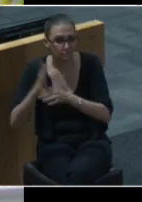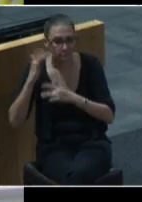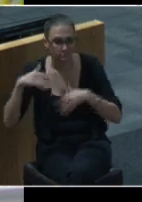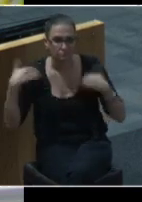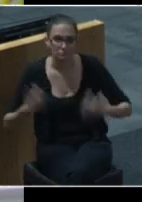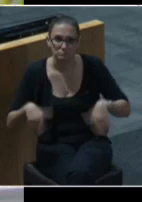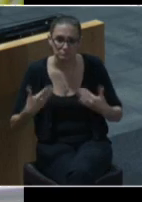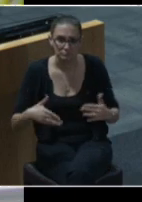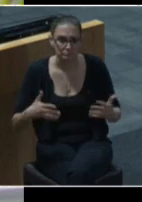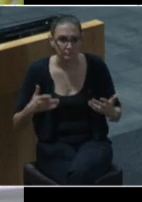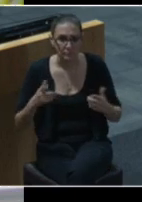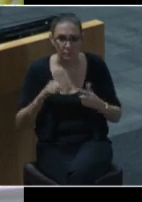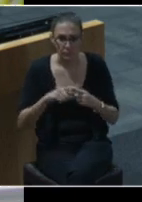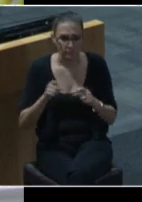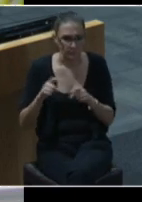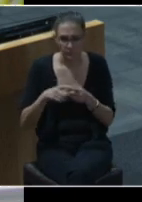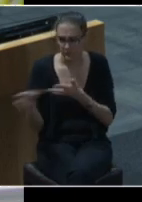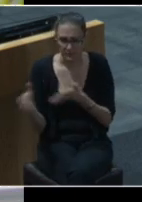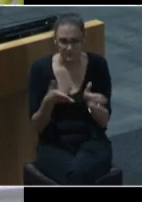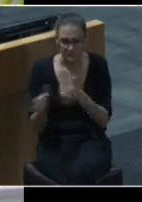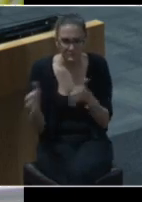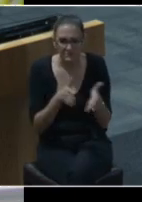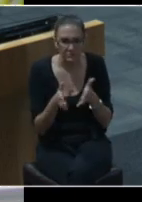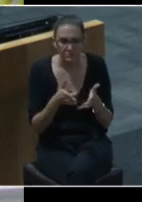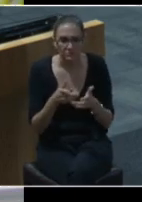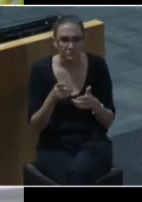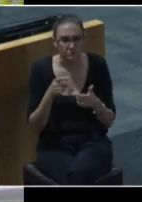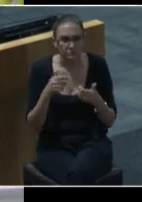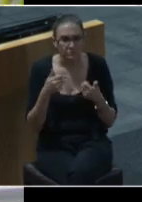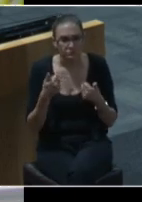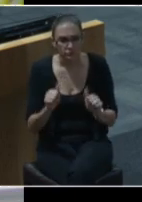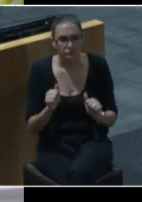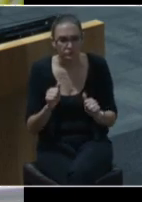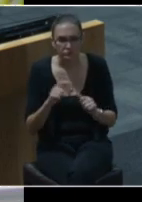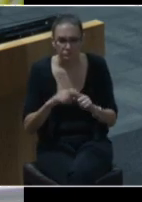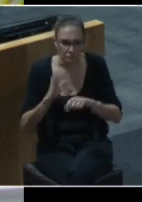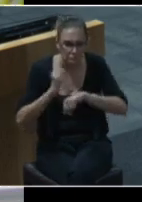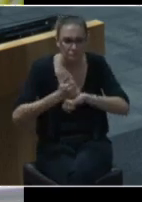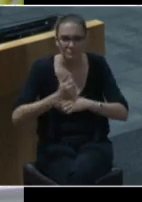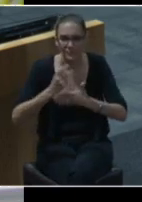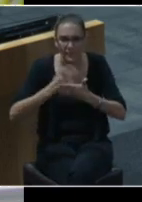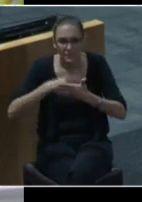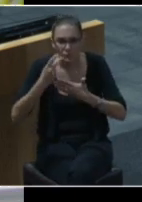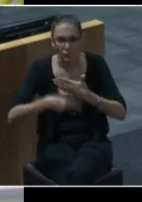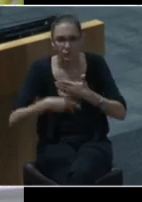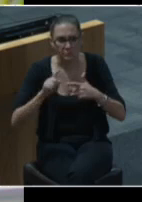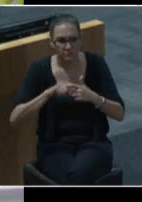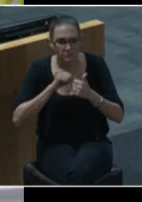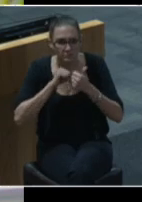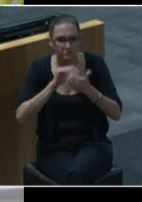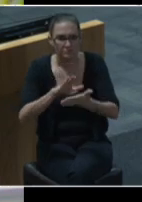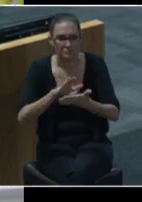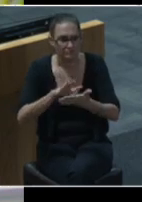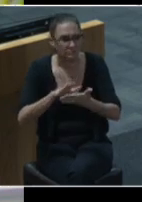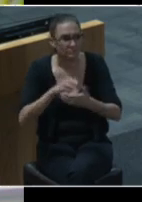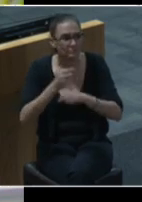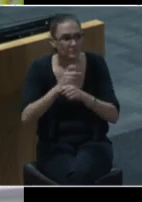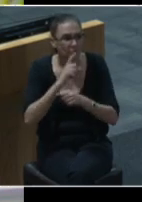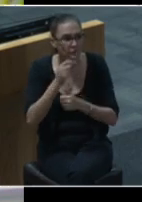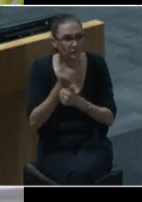working across sectors to stand up critical programs people with homelessness safe